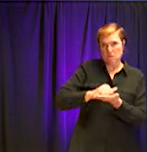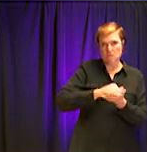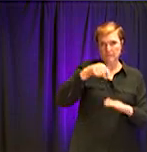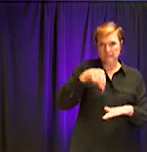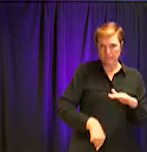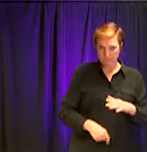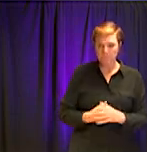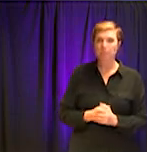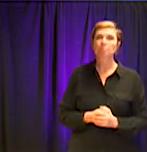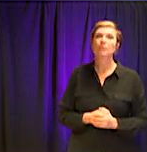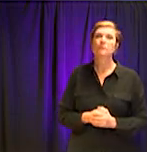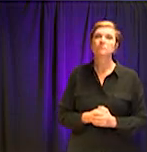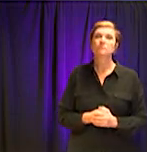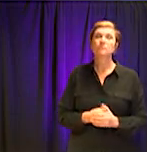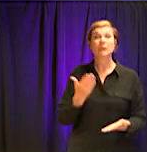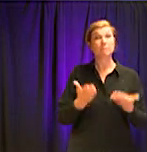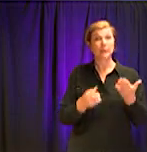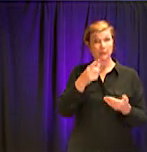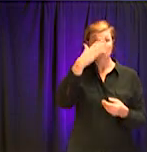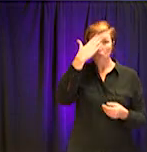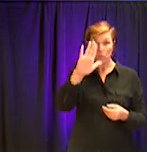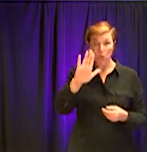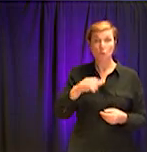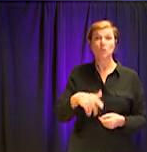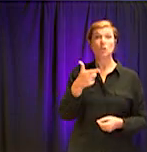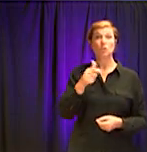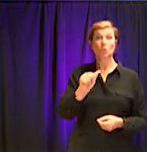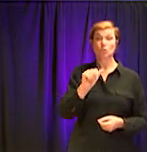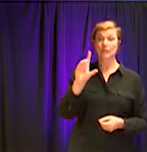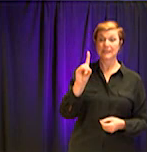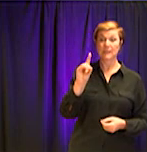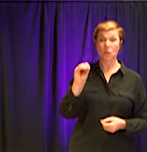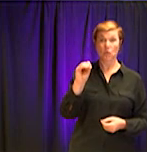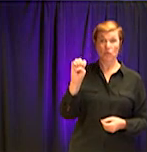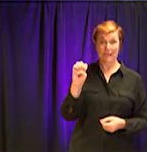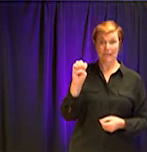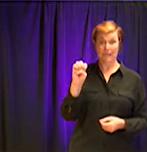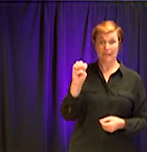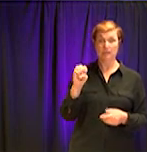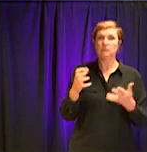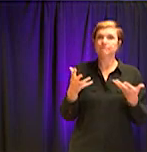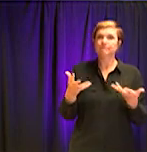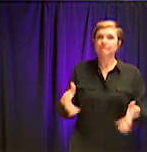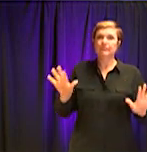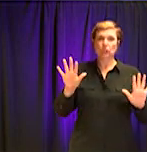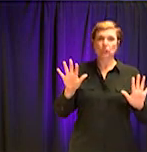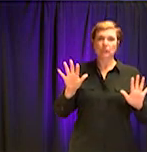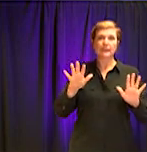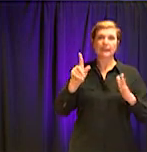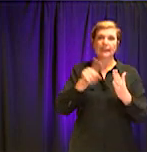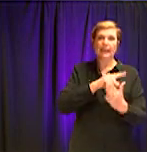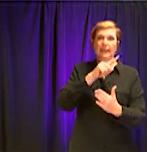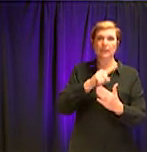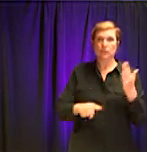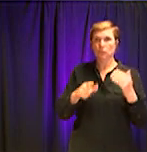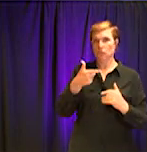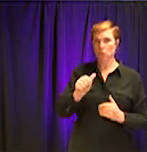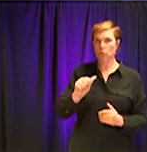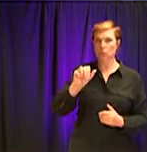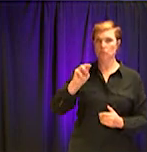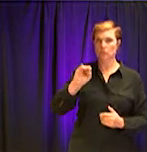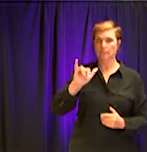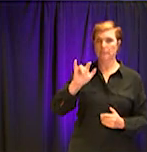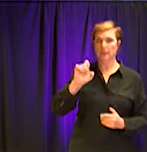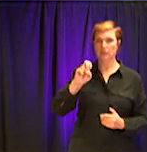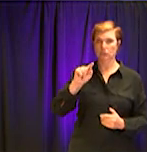the Georgia DOE has canceled the testing for this year for the Georgia milestones. And if you have